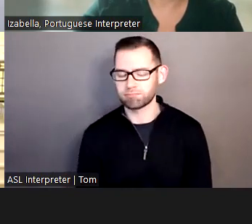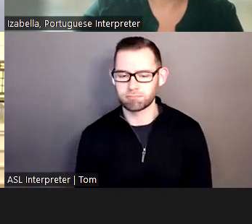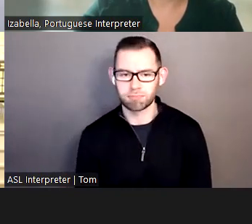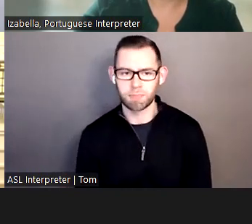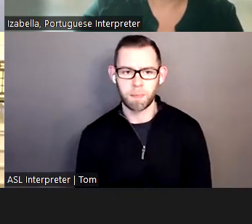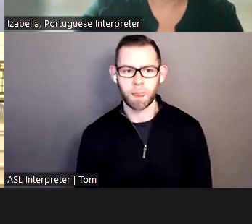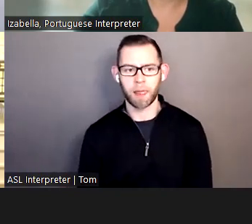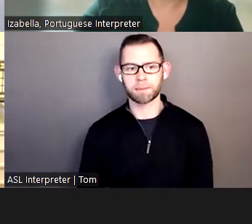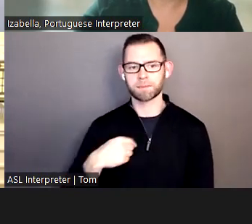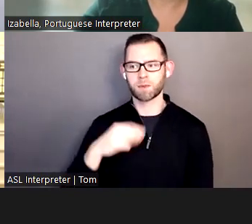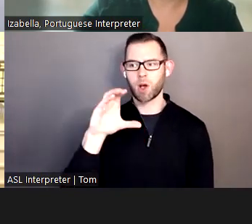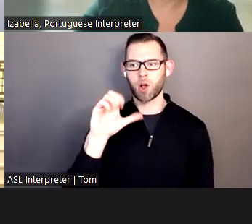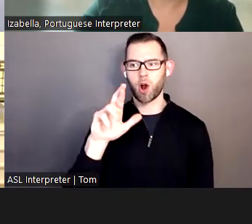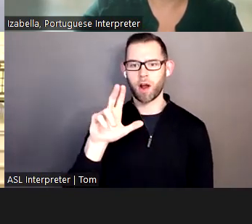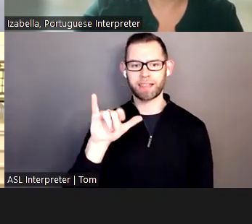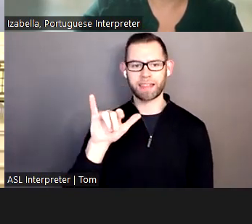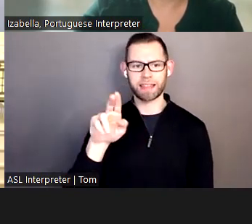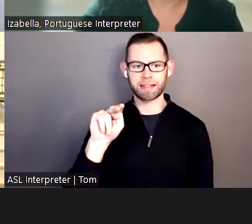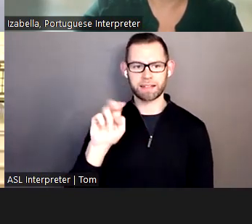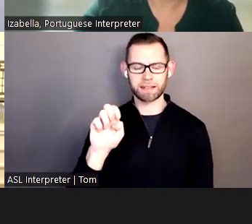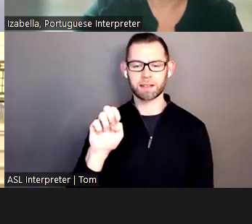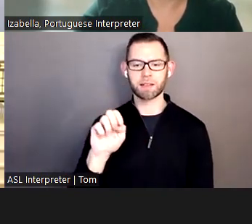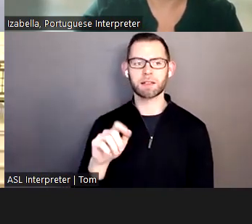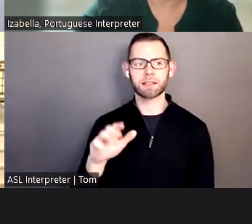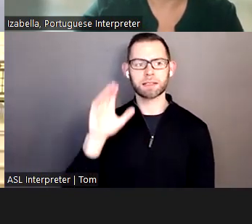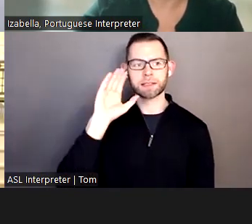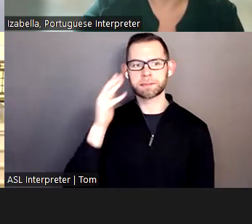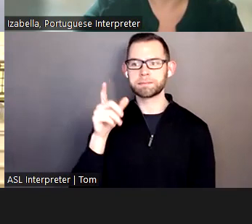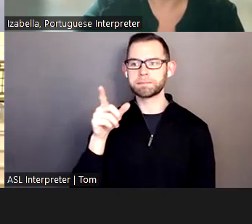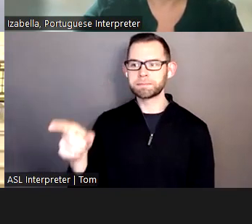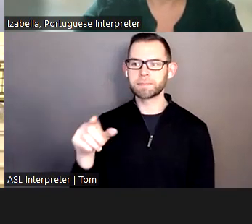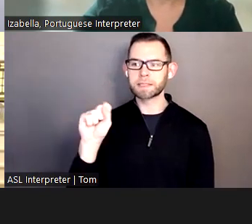We have Stacey. Stacey, I will quote you to panelists.